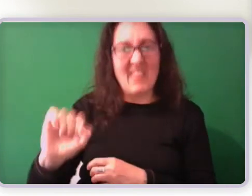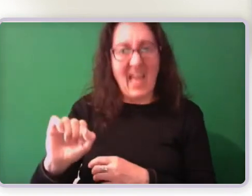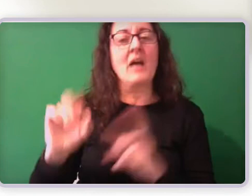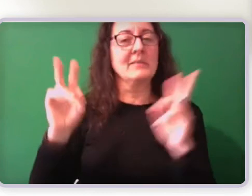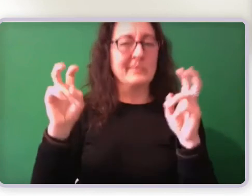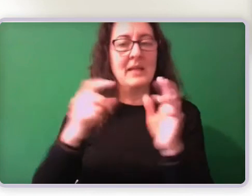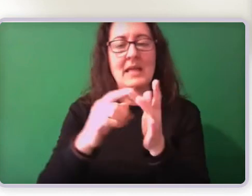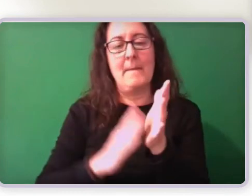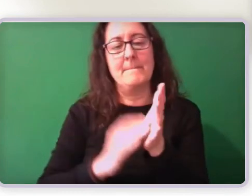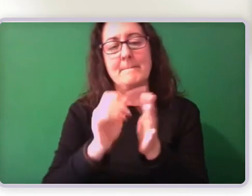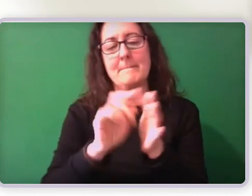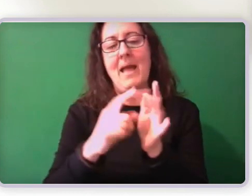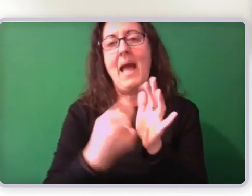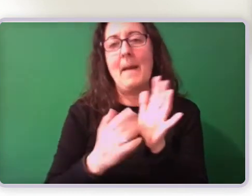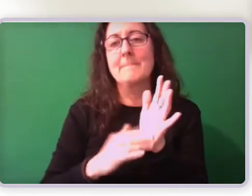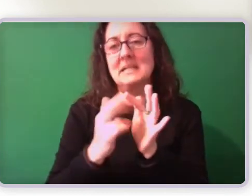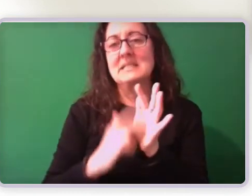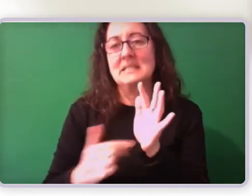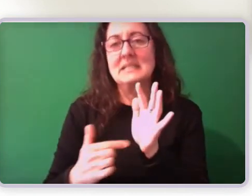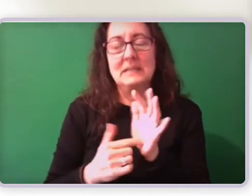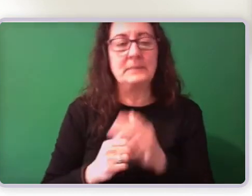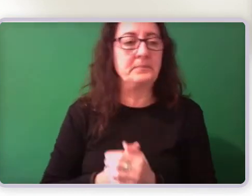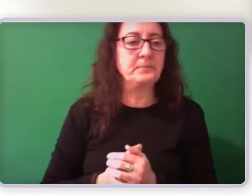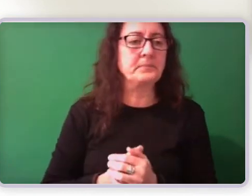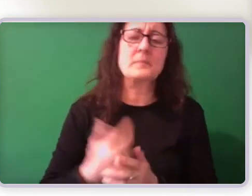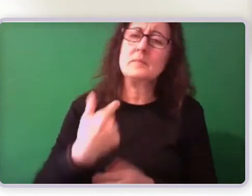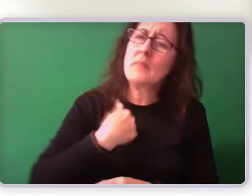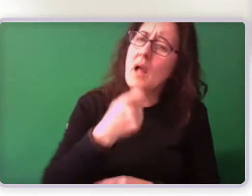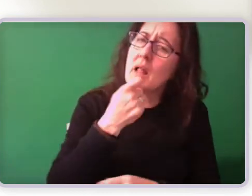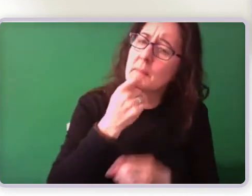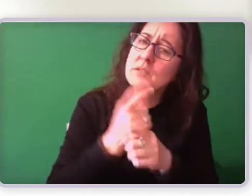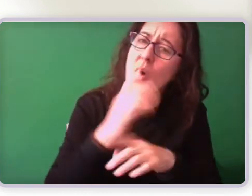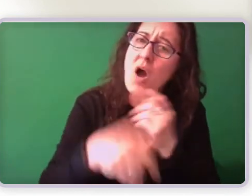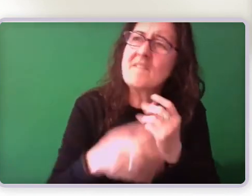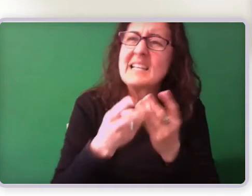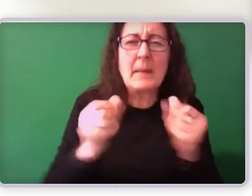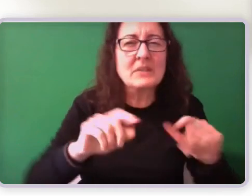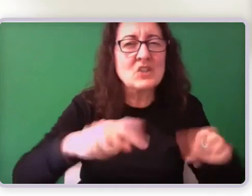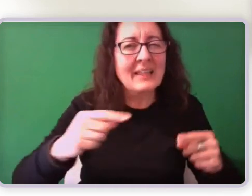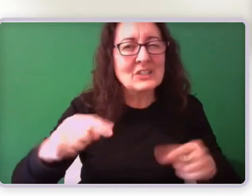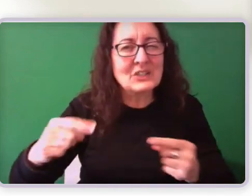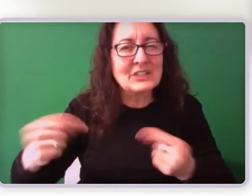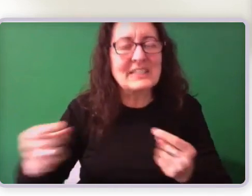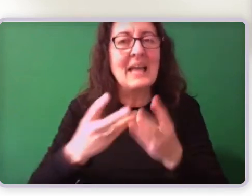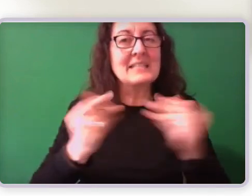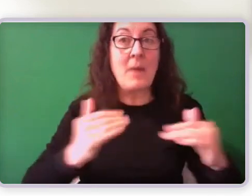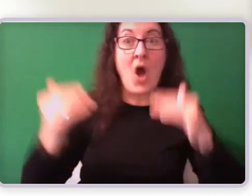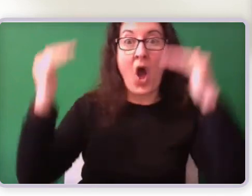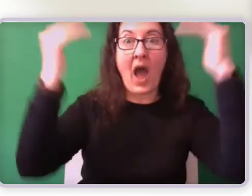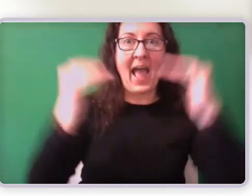Okay, so I've spoken a bit about some of the challenges and some of the high level eligibility